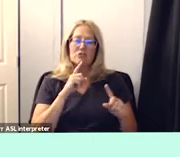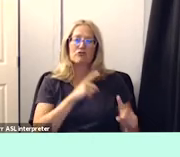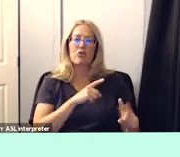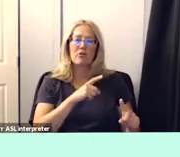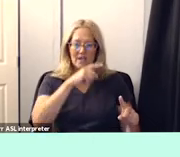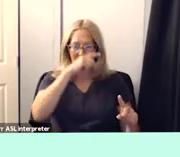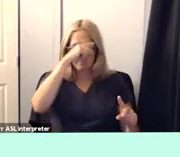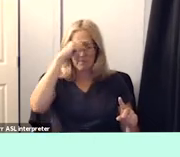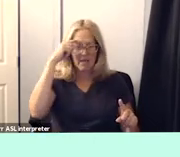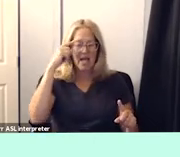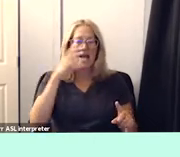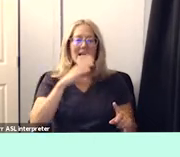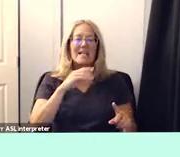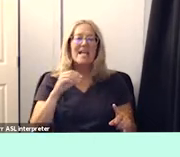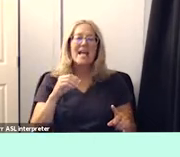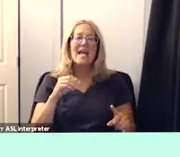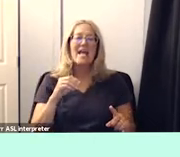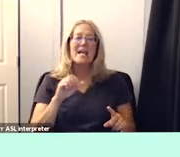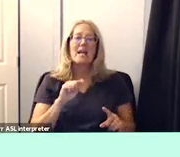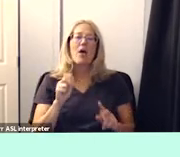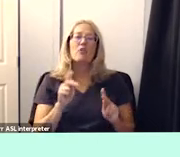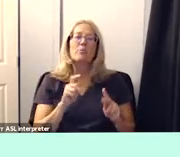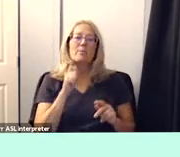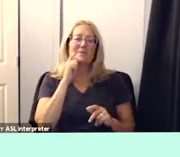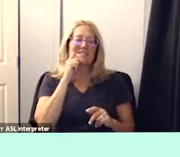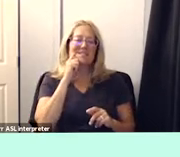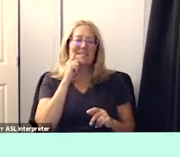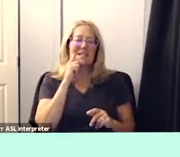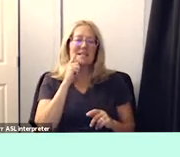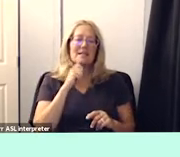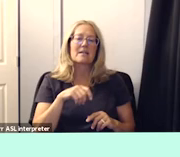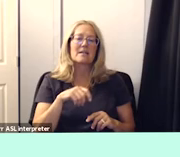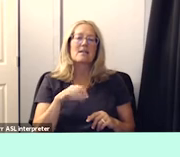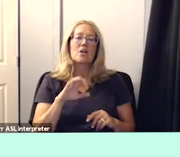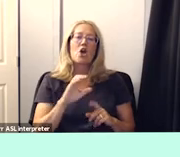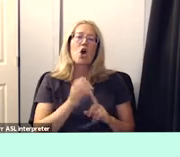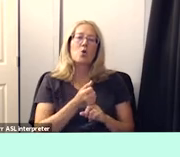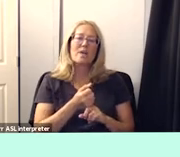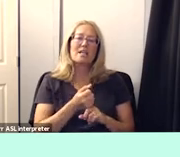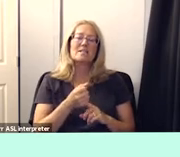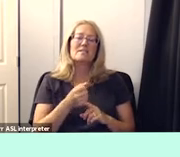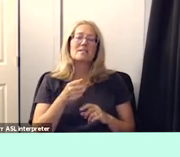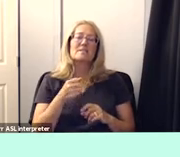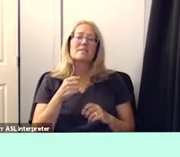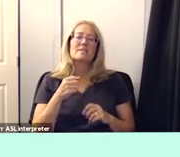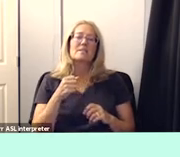indigenous and other people of color for arrest prosecution and incarceration